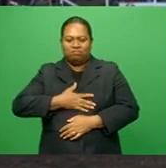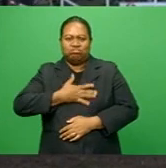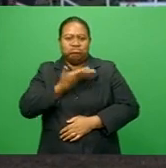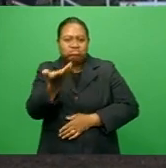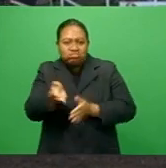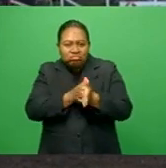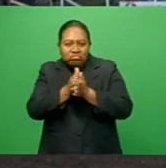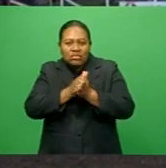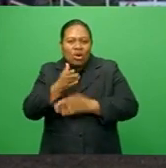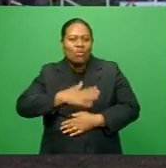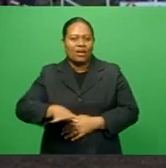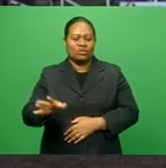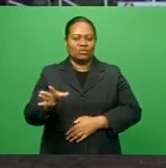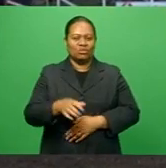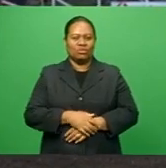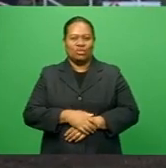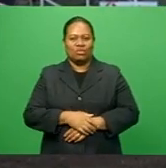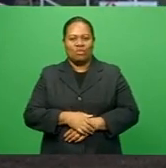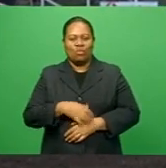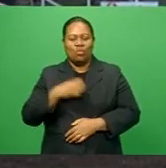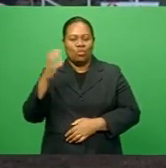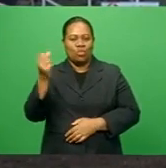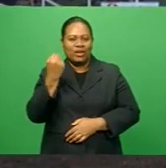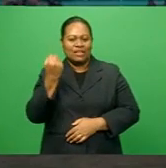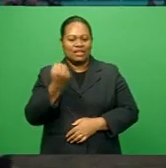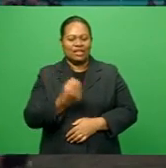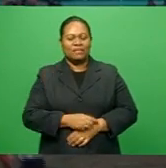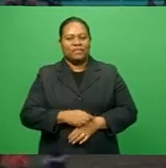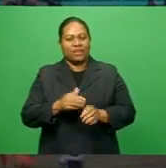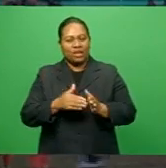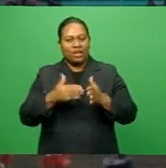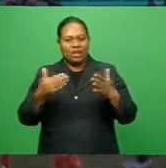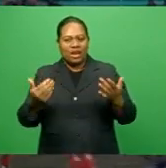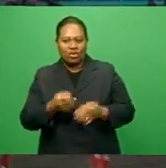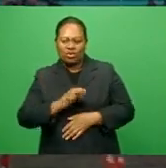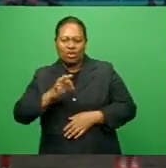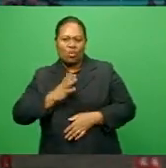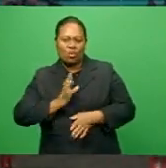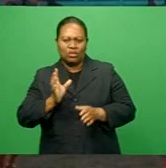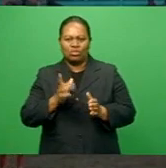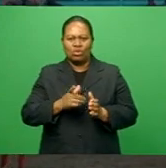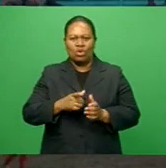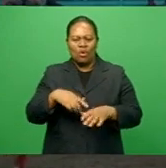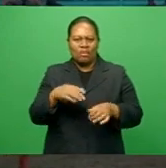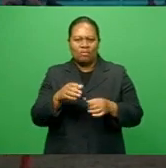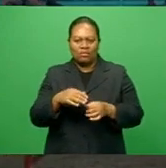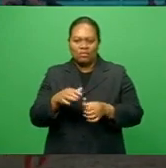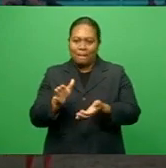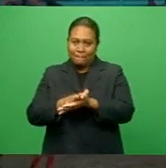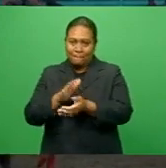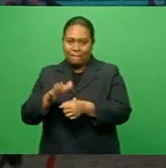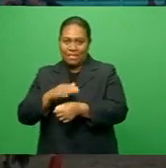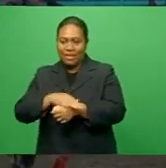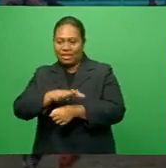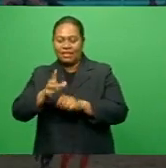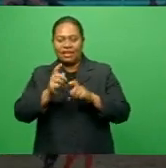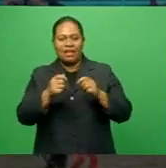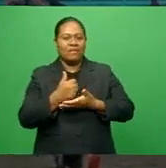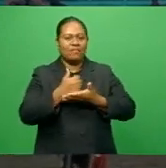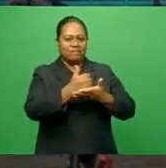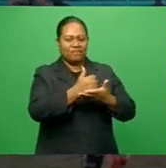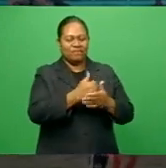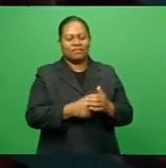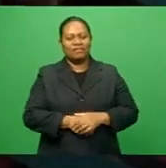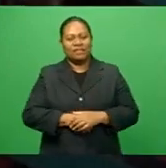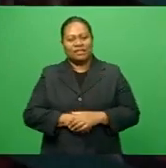a bad result in this, we'll disappoint our home fans. So I think some boys played for the fans today. And they really gave their